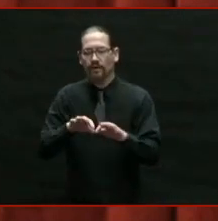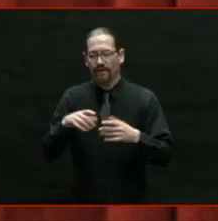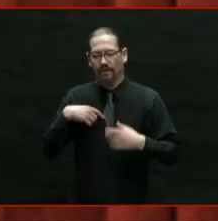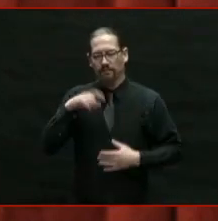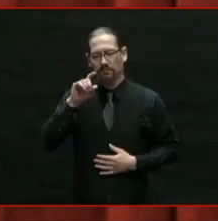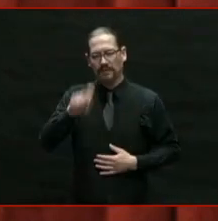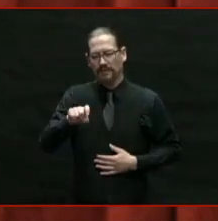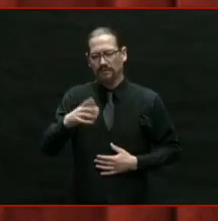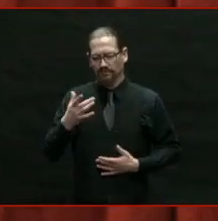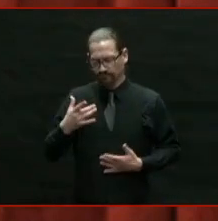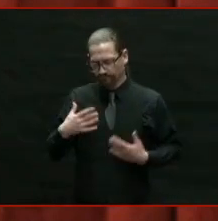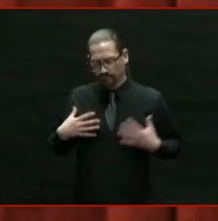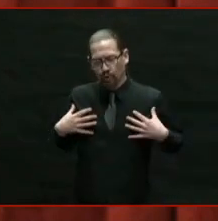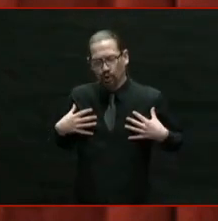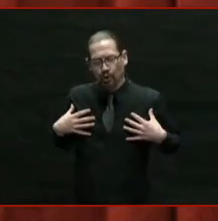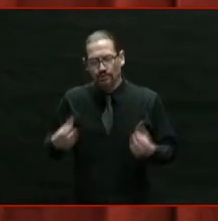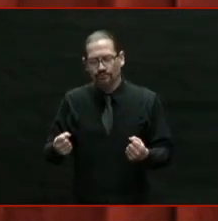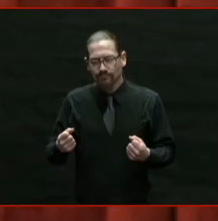courage to lead.